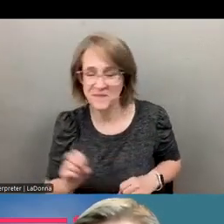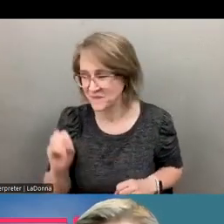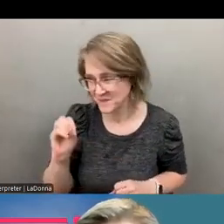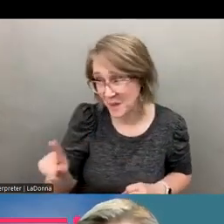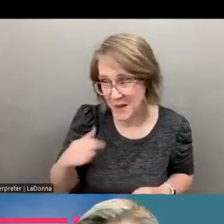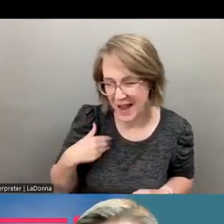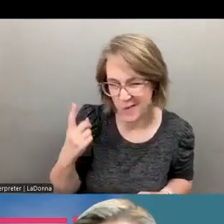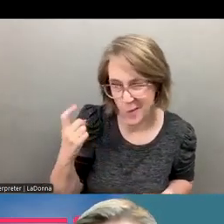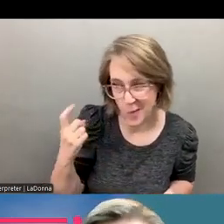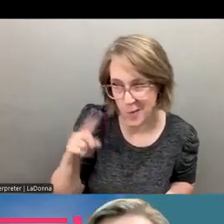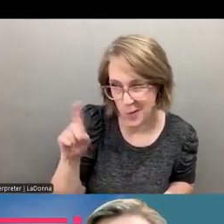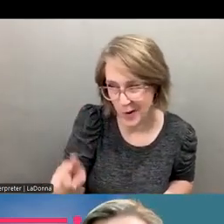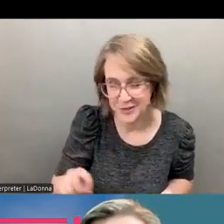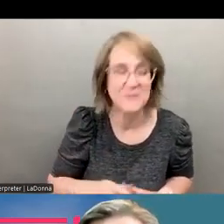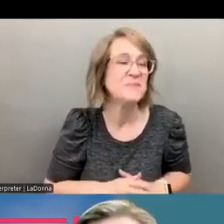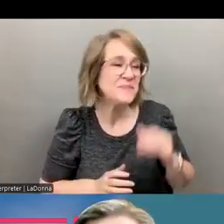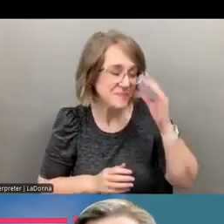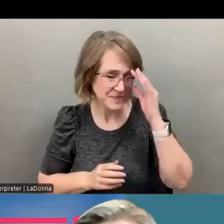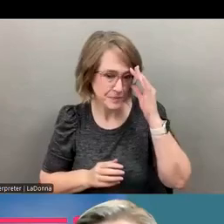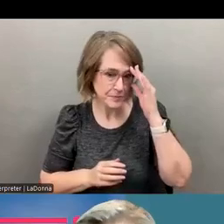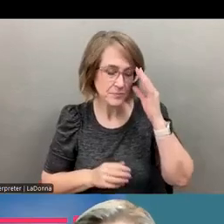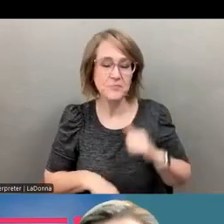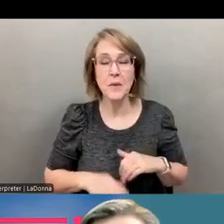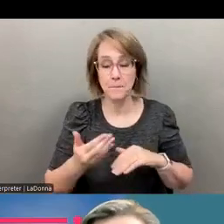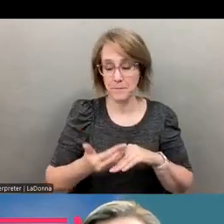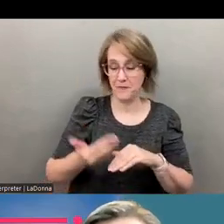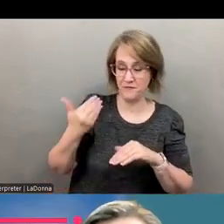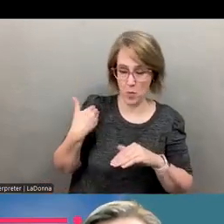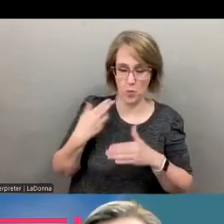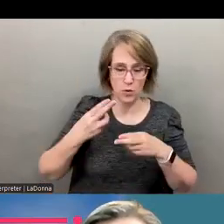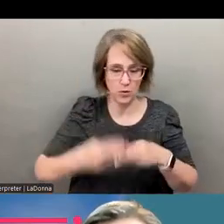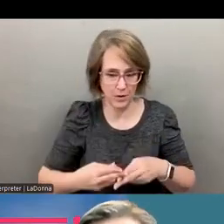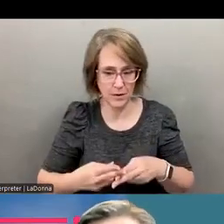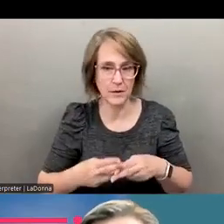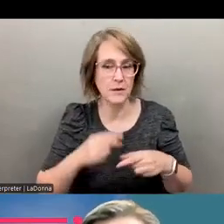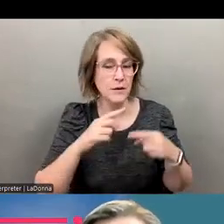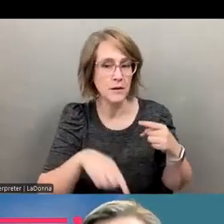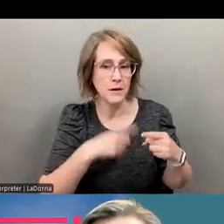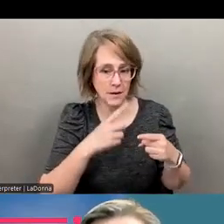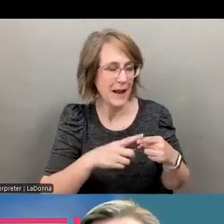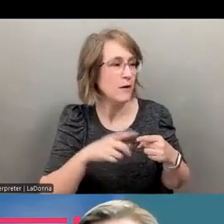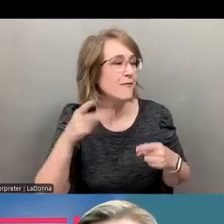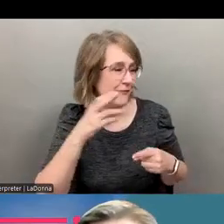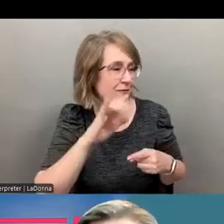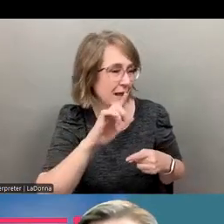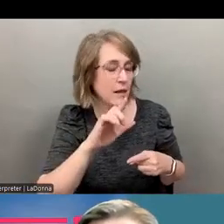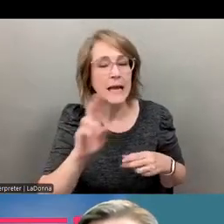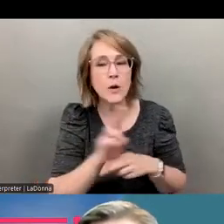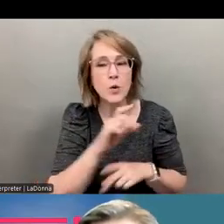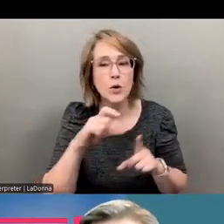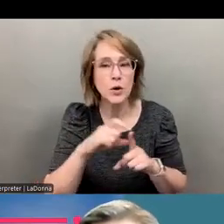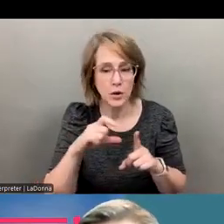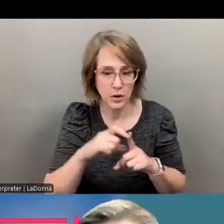ask for your expertise. So earlier, again, when we were talking about, uh, during Phil's talk, Phil used the term